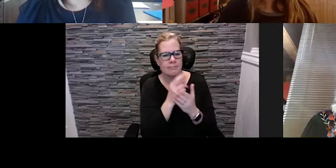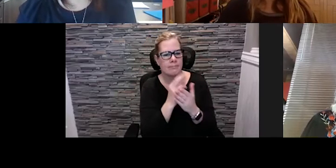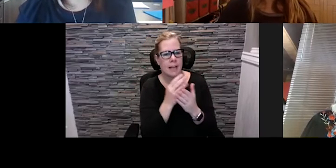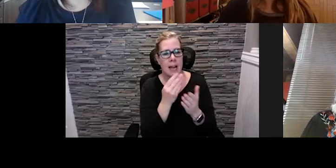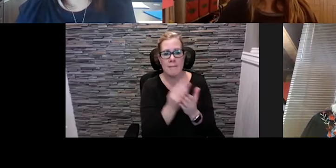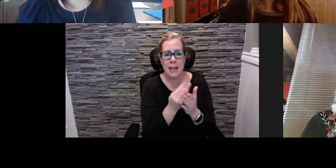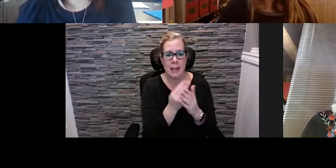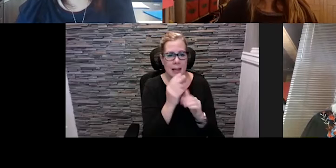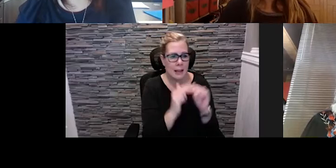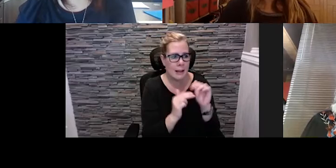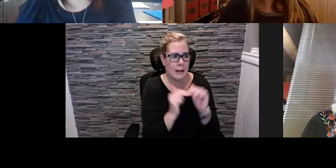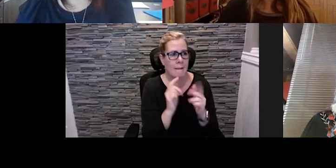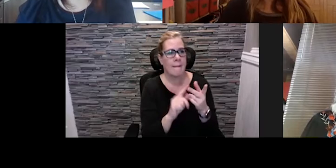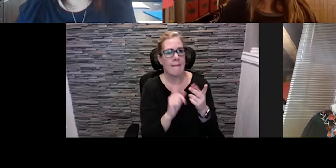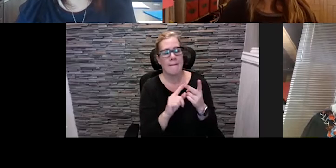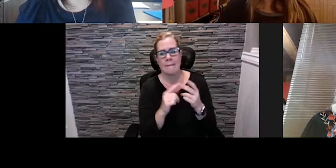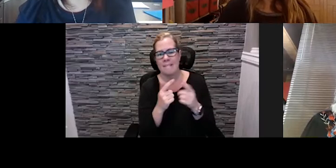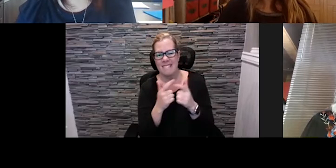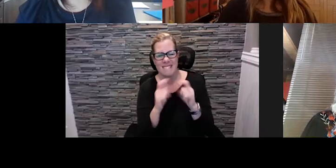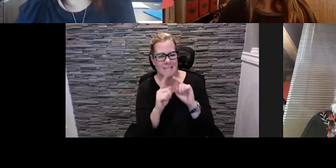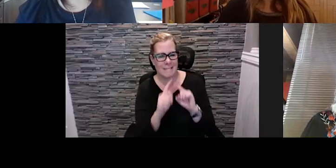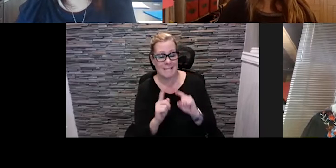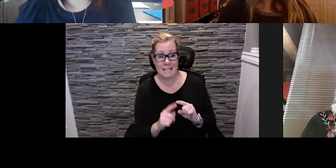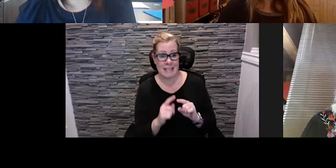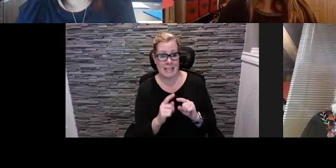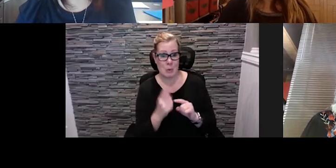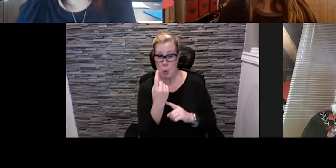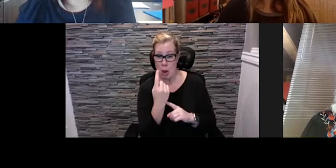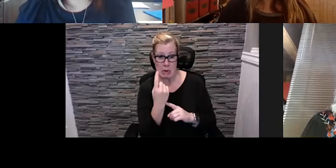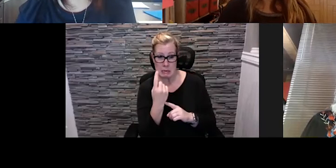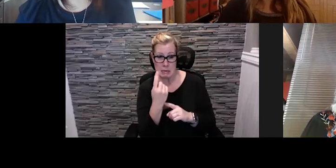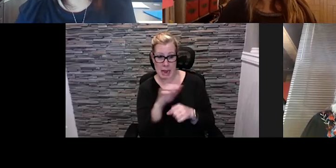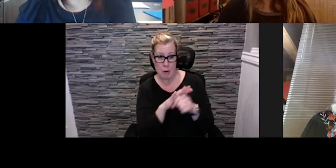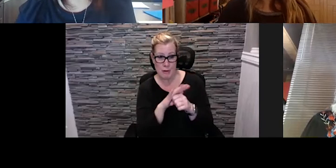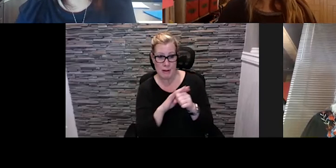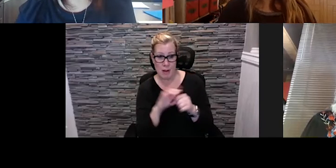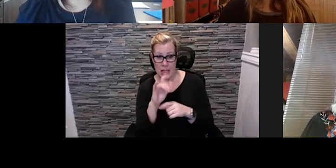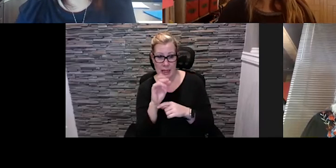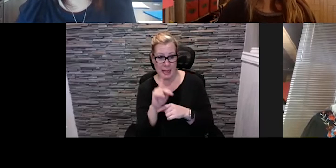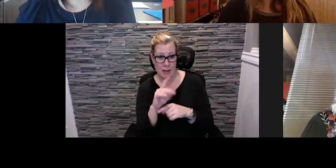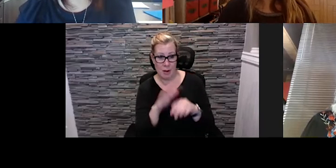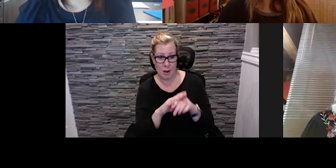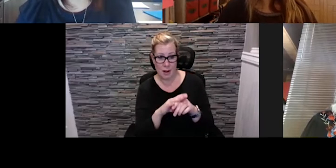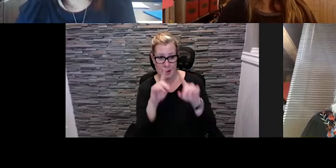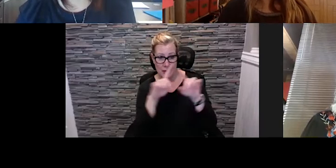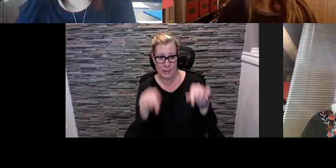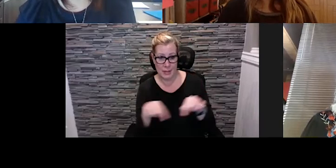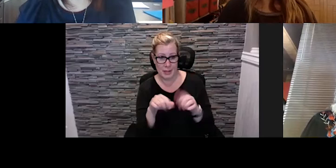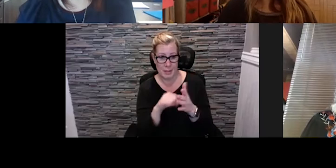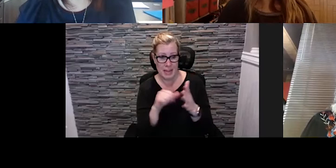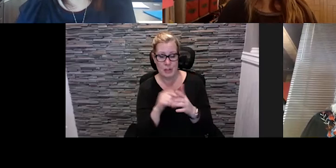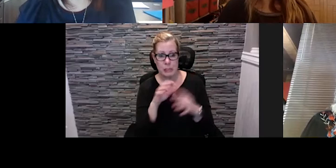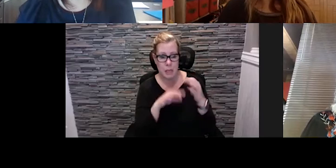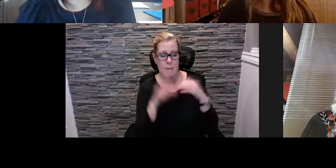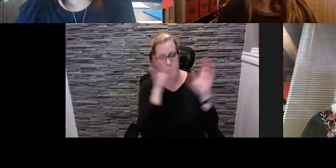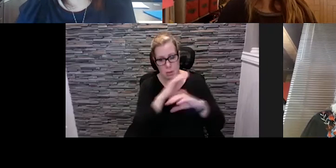possible on the rise of yyc page definitely we can explore to throw those links up at least to help direct you in the direction you need to go we